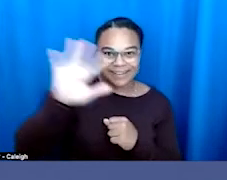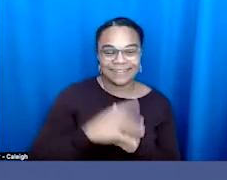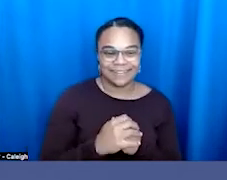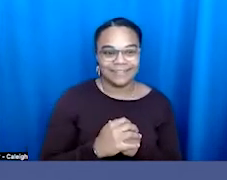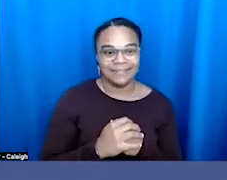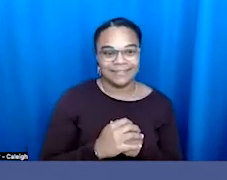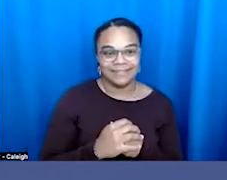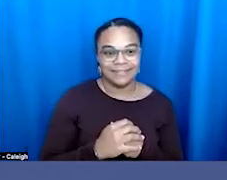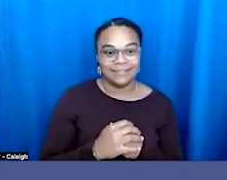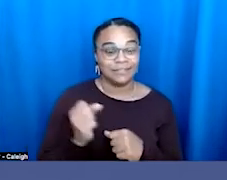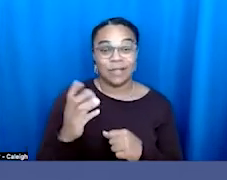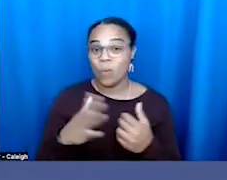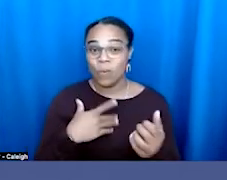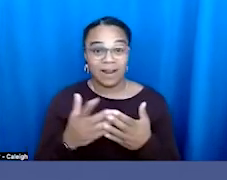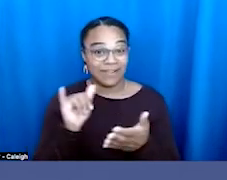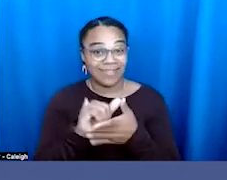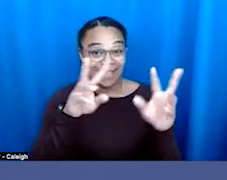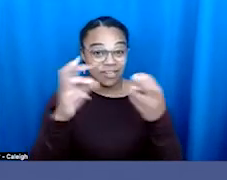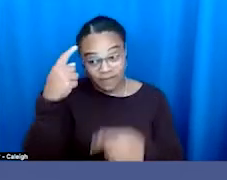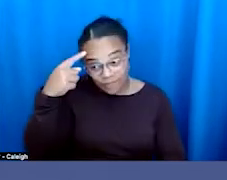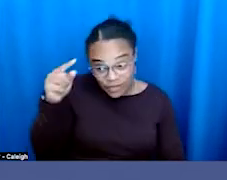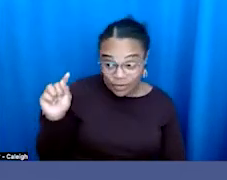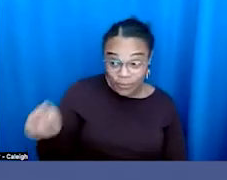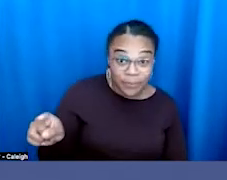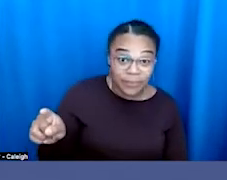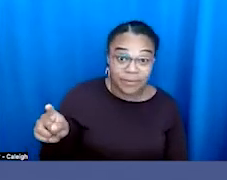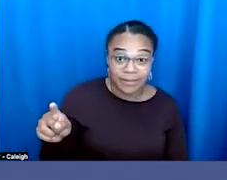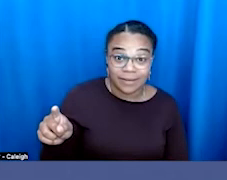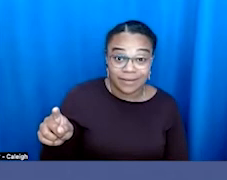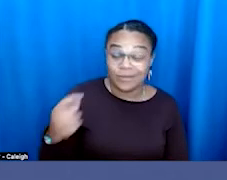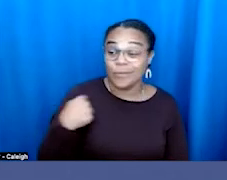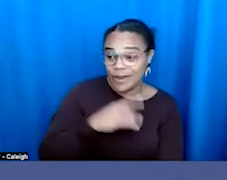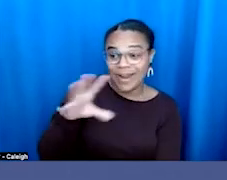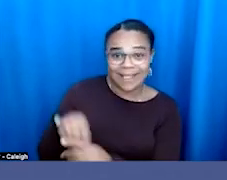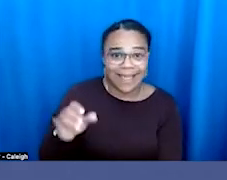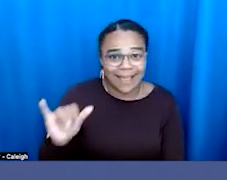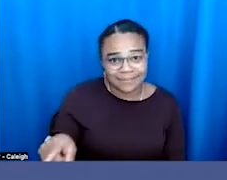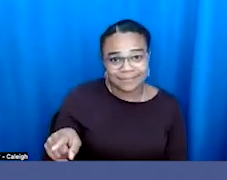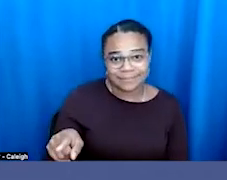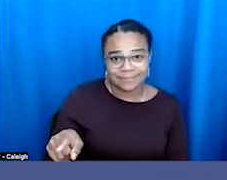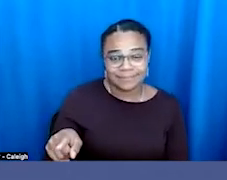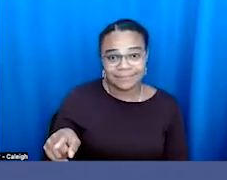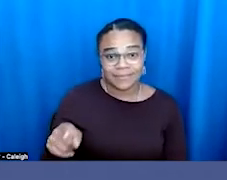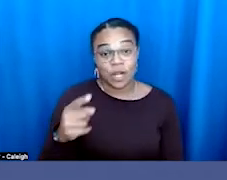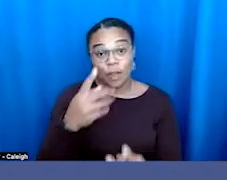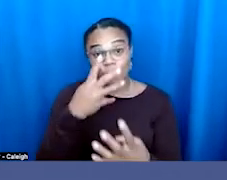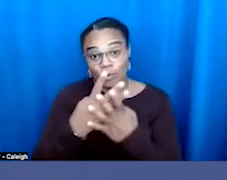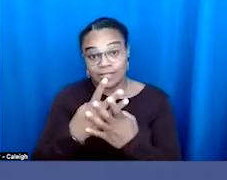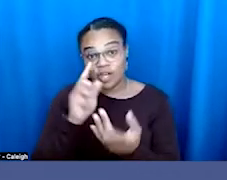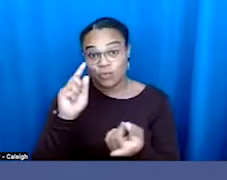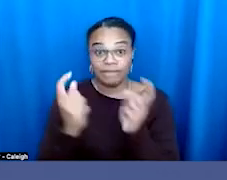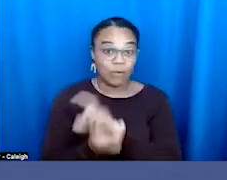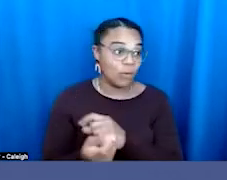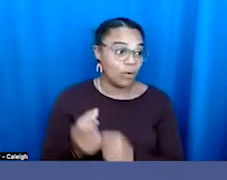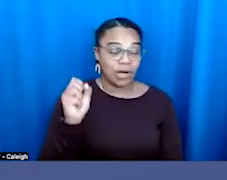whatever the issue is for you, we're in it, right? Whether it's prison reform, right?